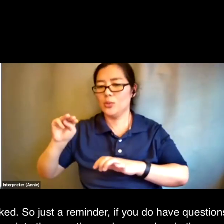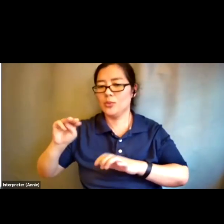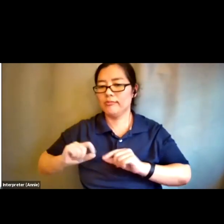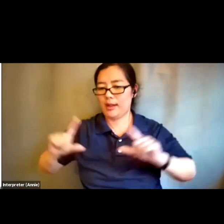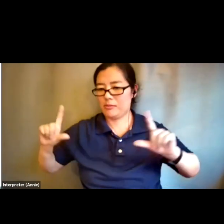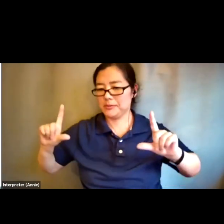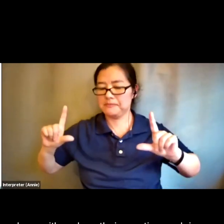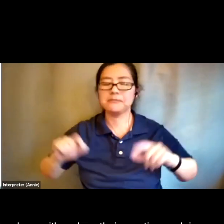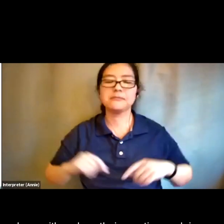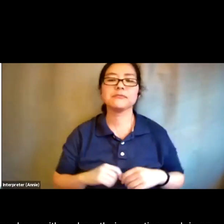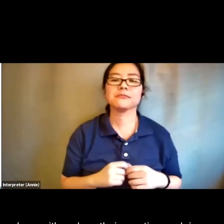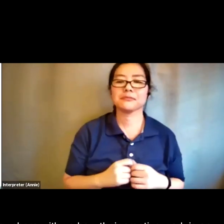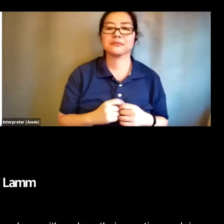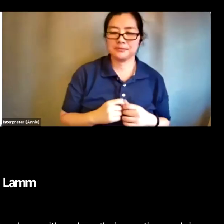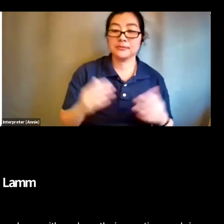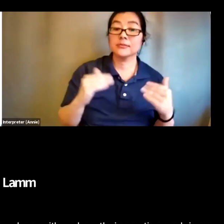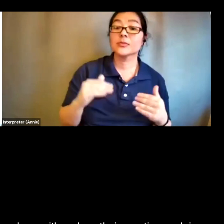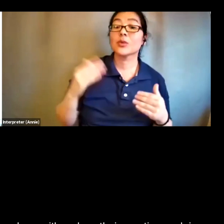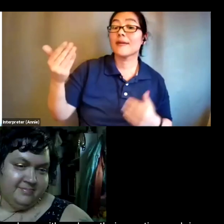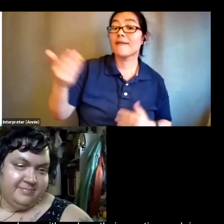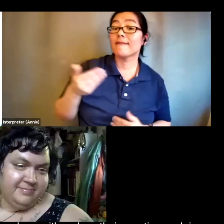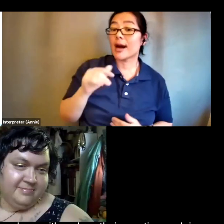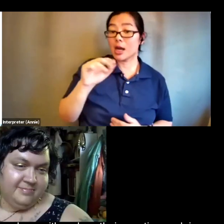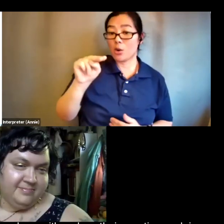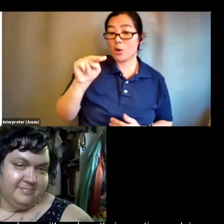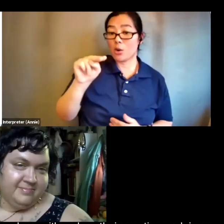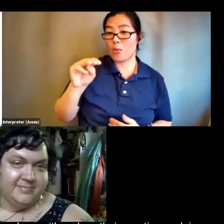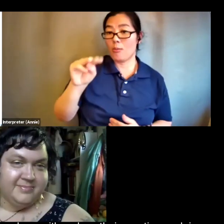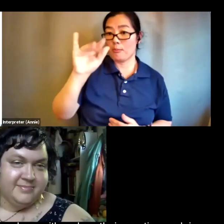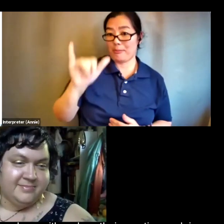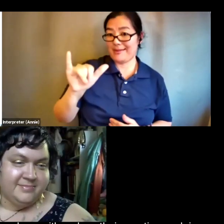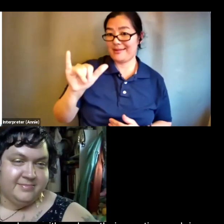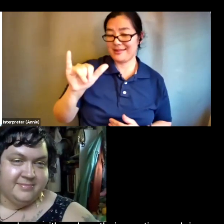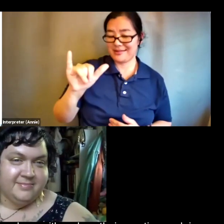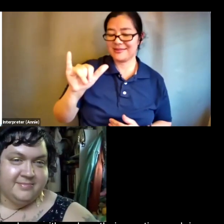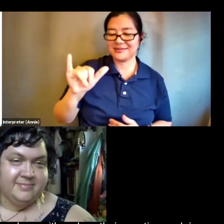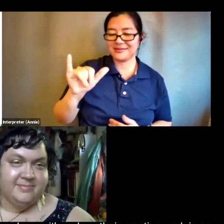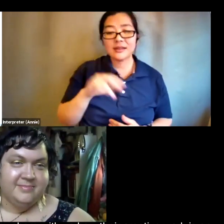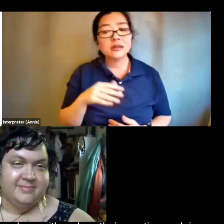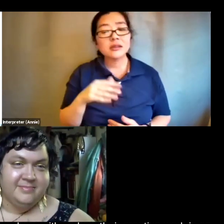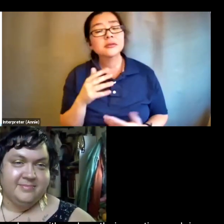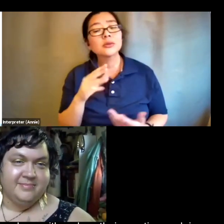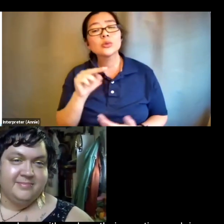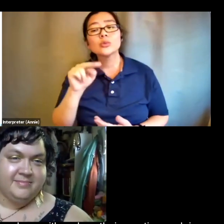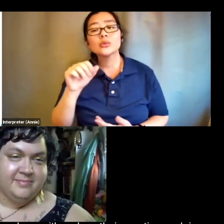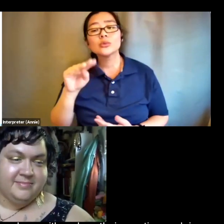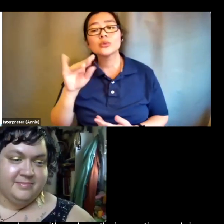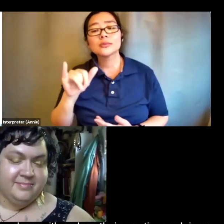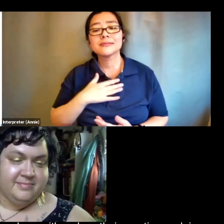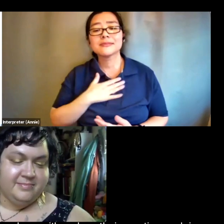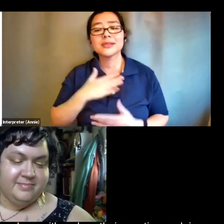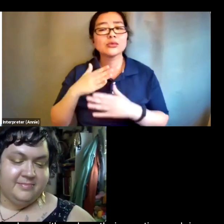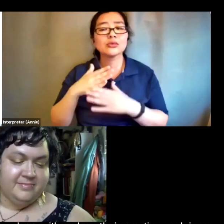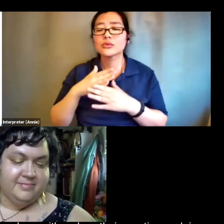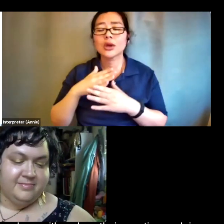invite um know me back and uh have know me share with us how um their